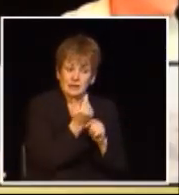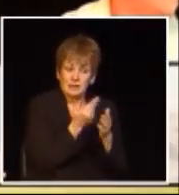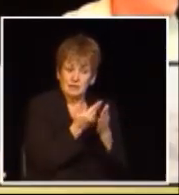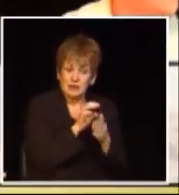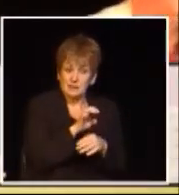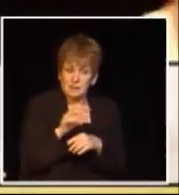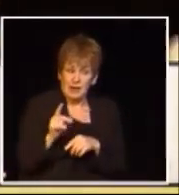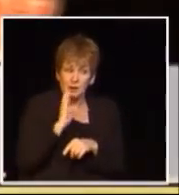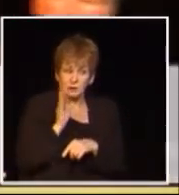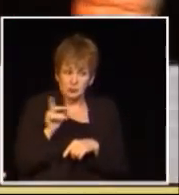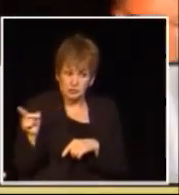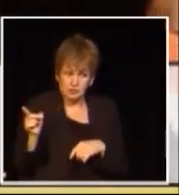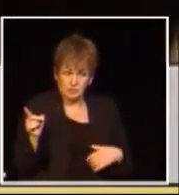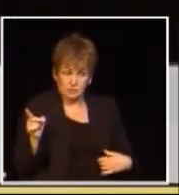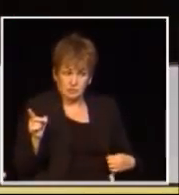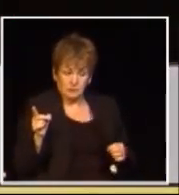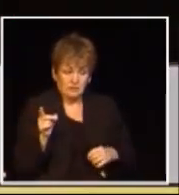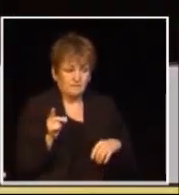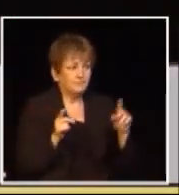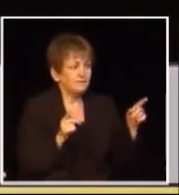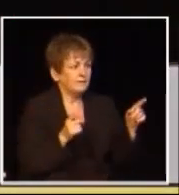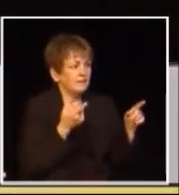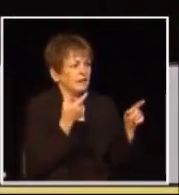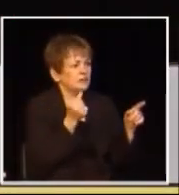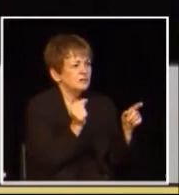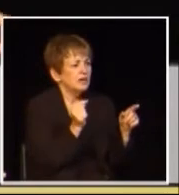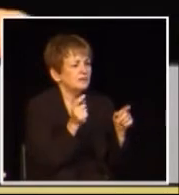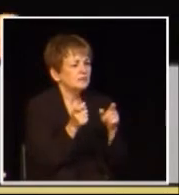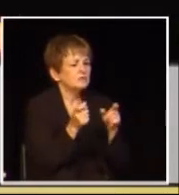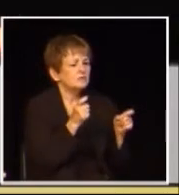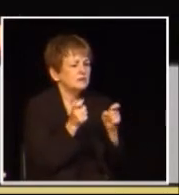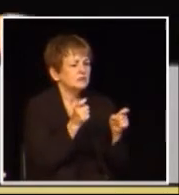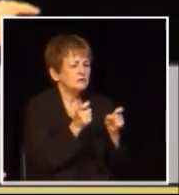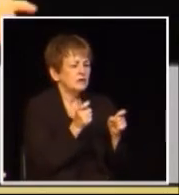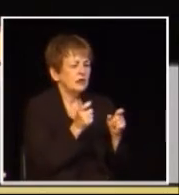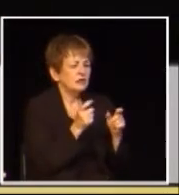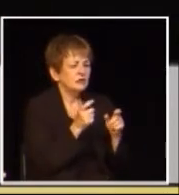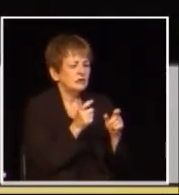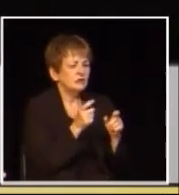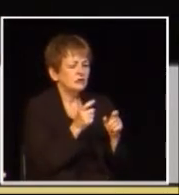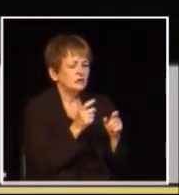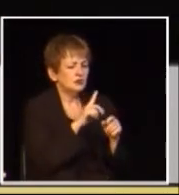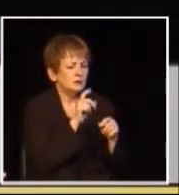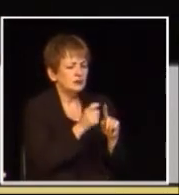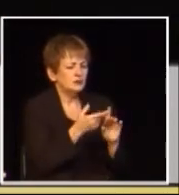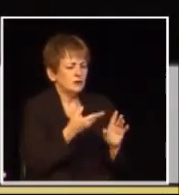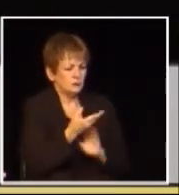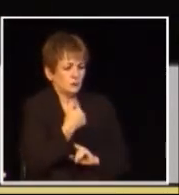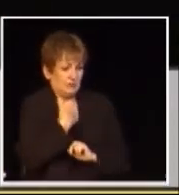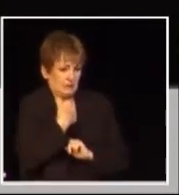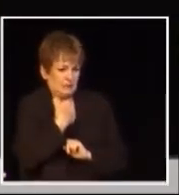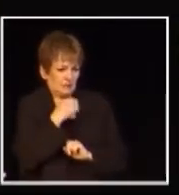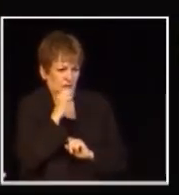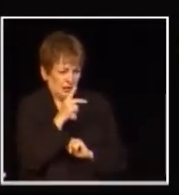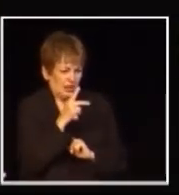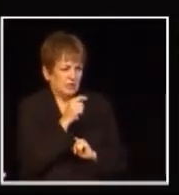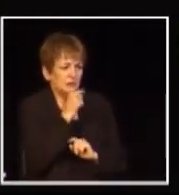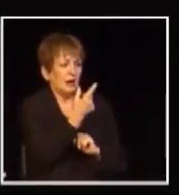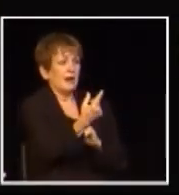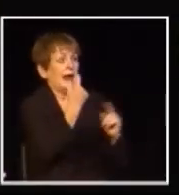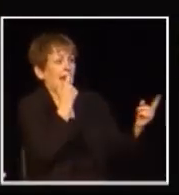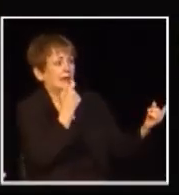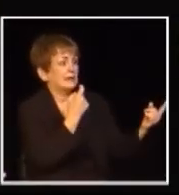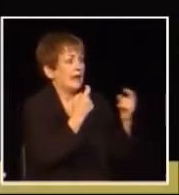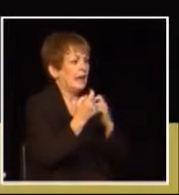just let's have try to control the questions through me please this gentleman in the very middle has been waiting patiently so perhaps he could